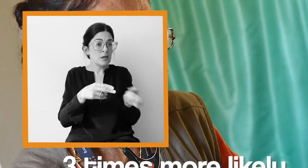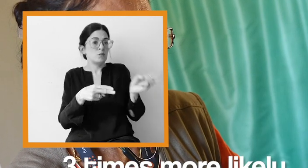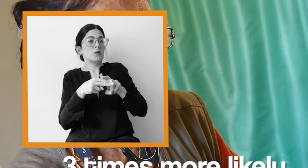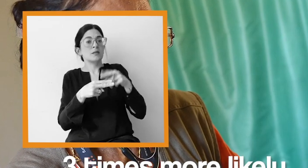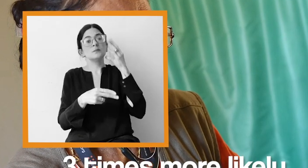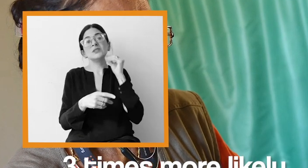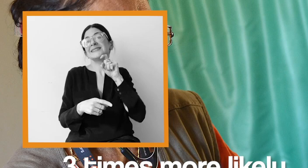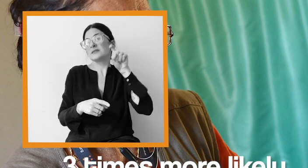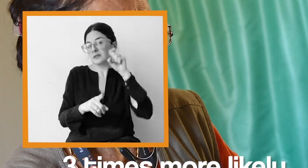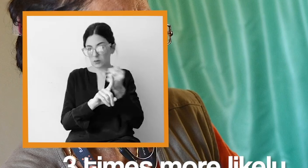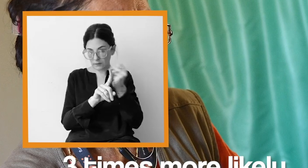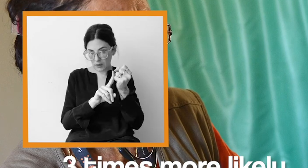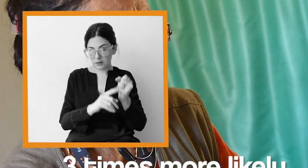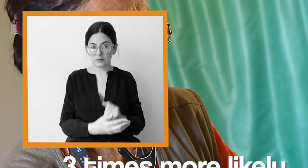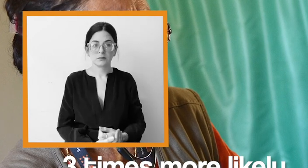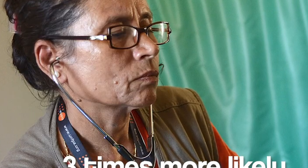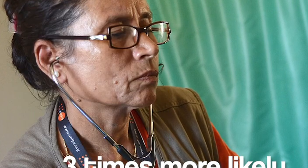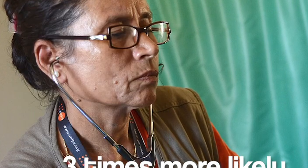more likely to be sexually abused.